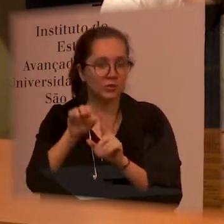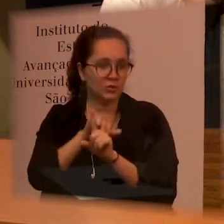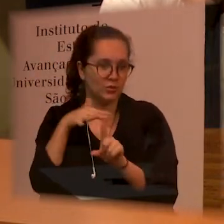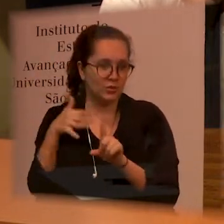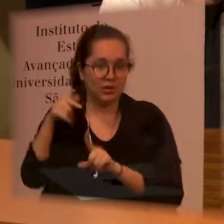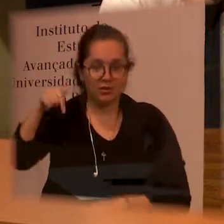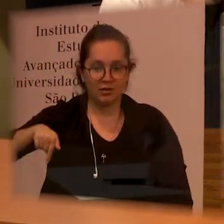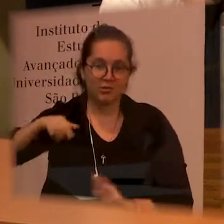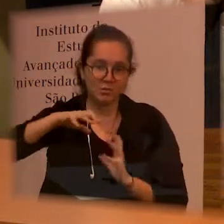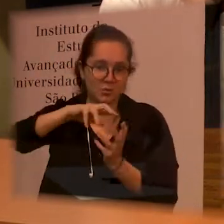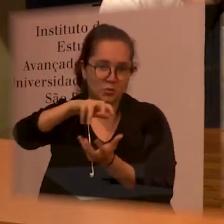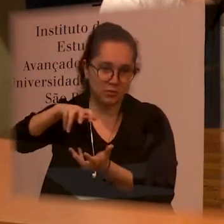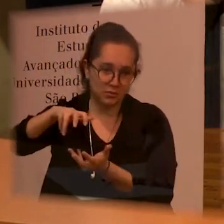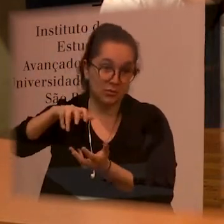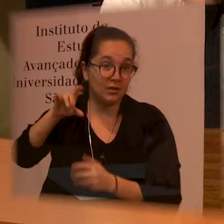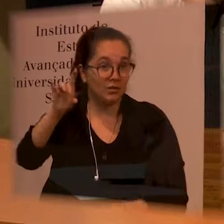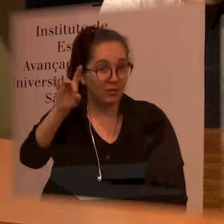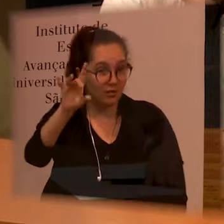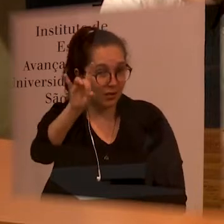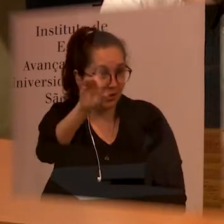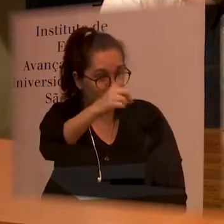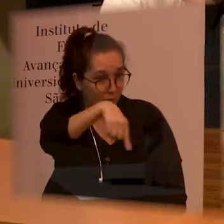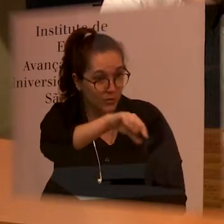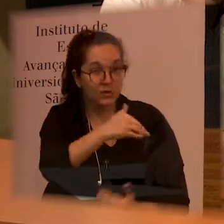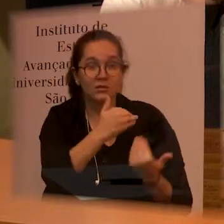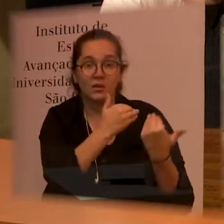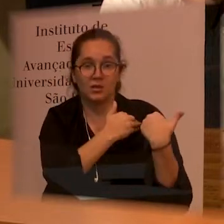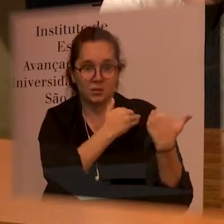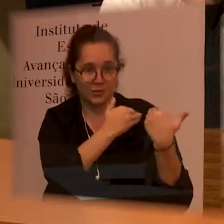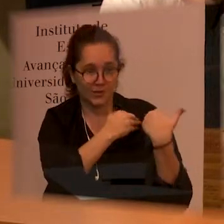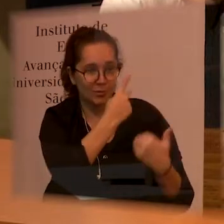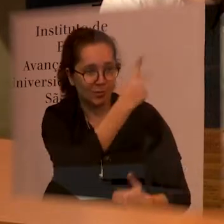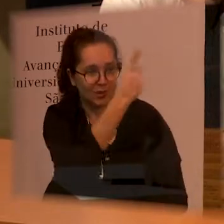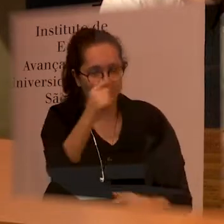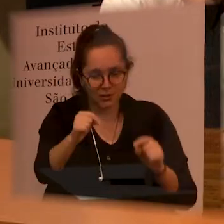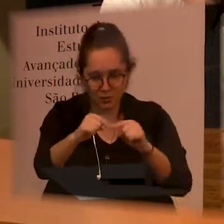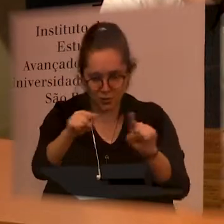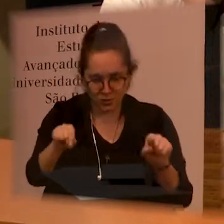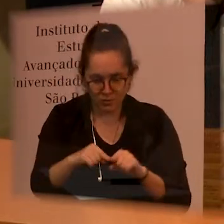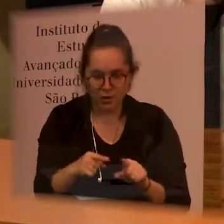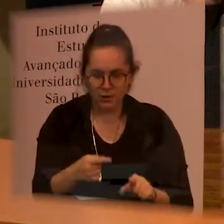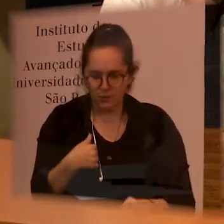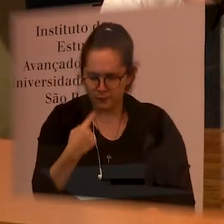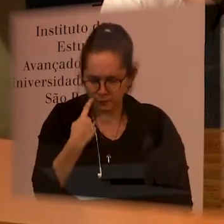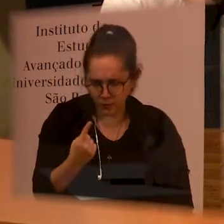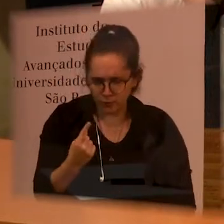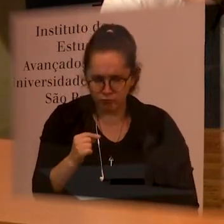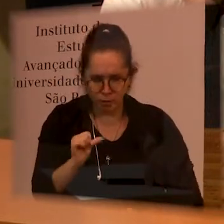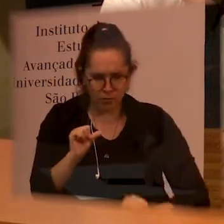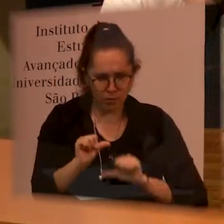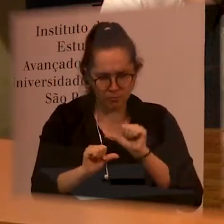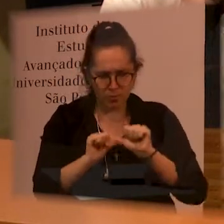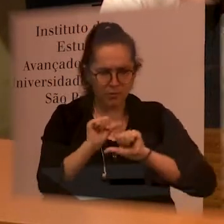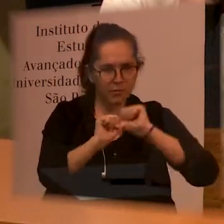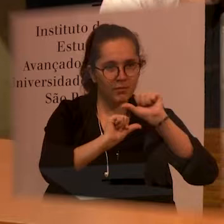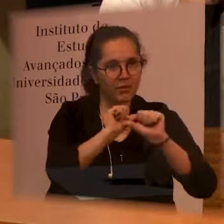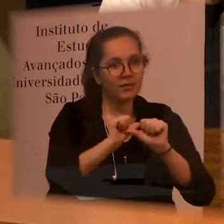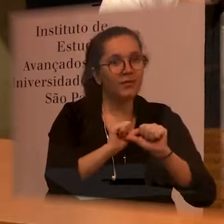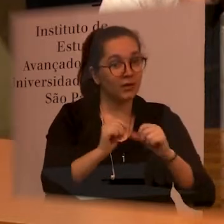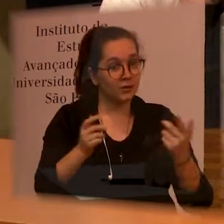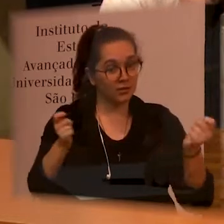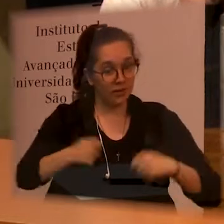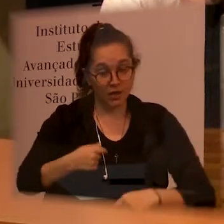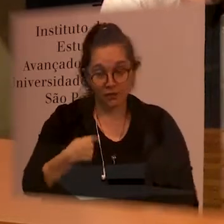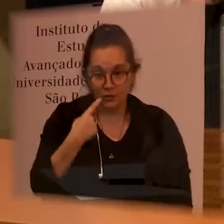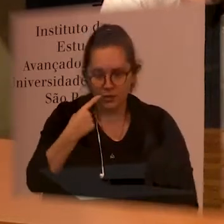world and it's up to us to build the changes that will effectively